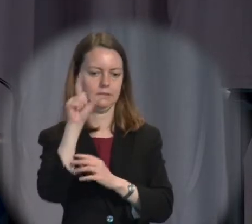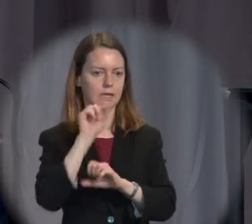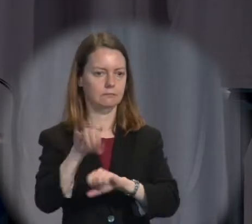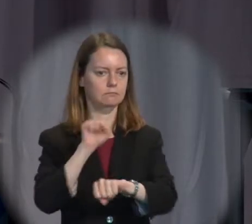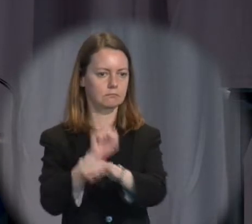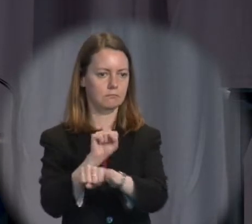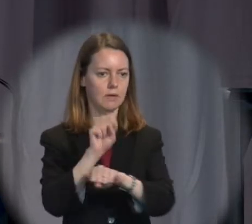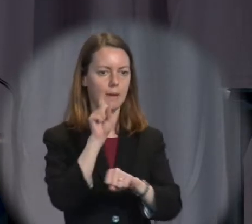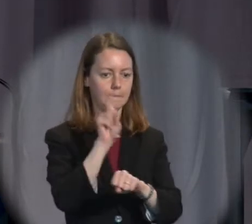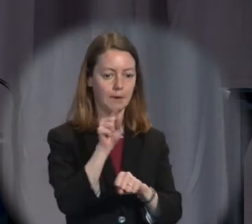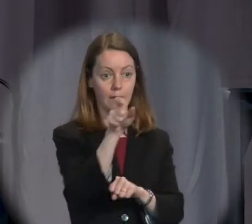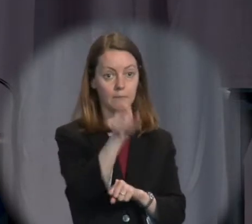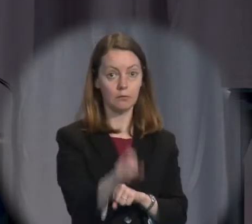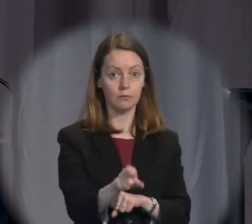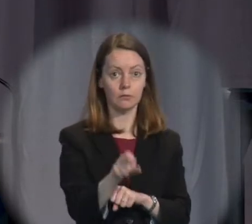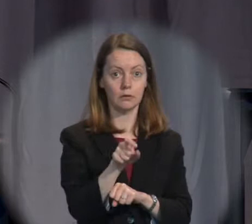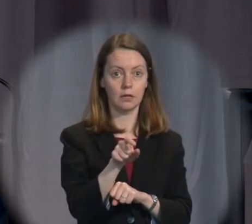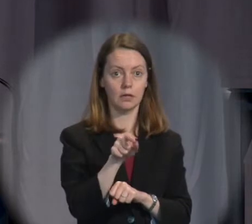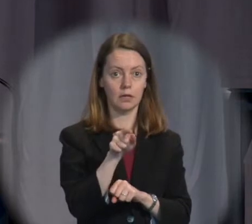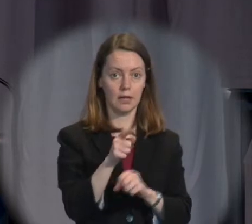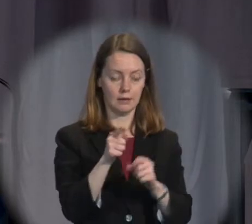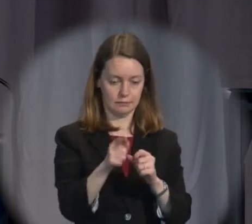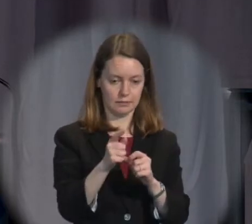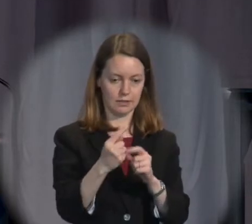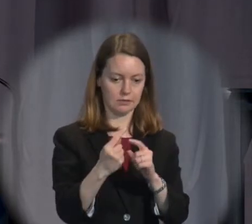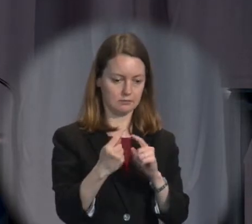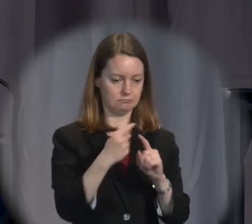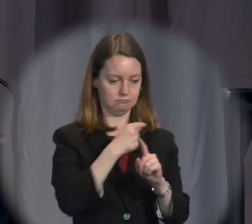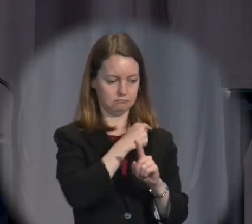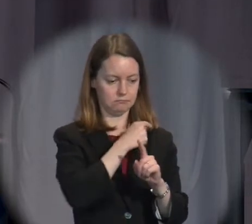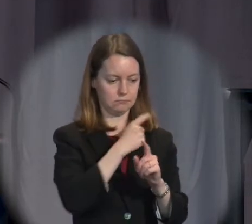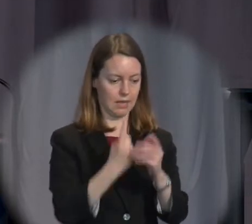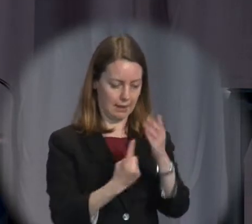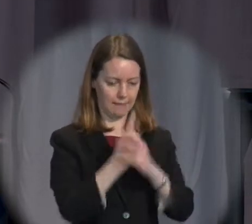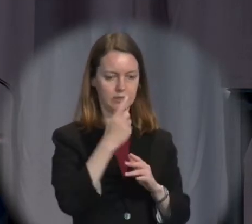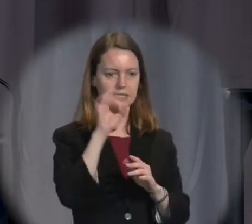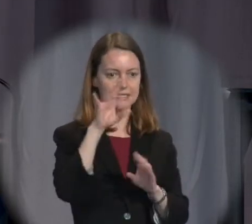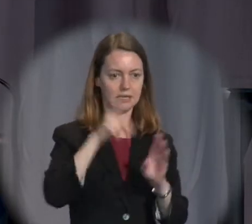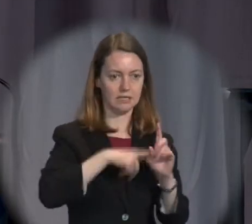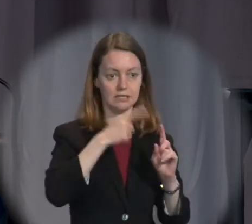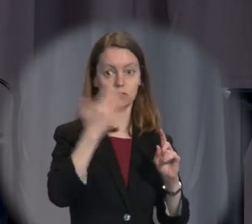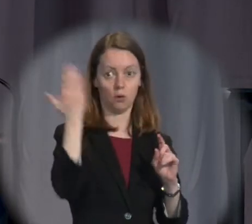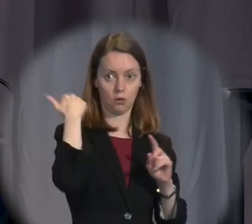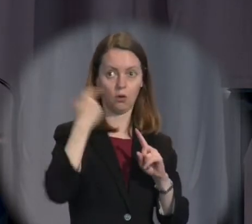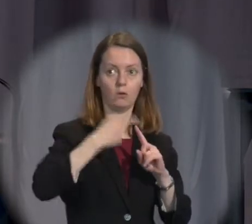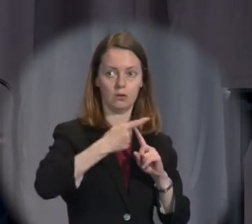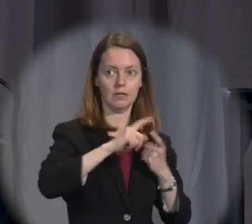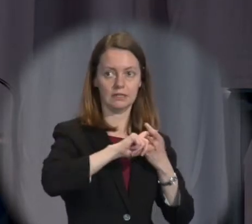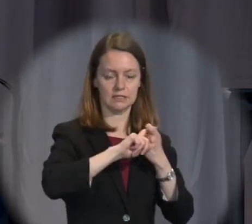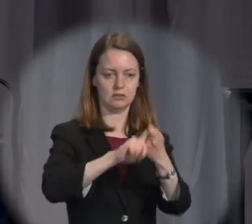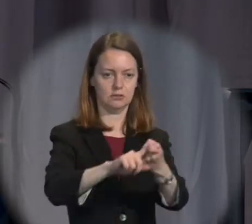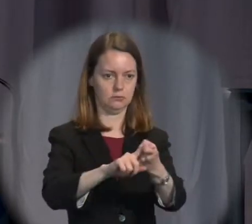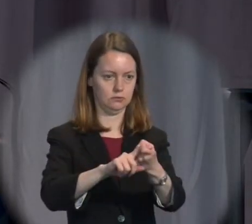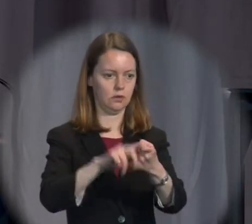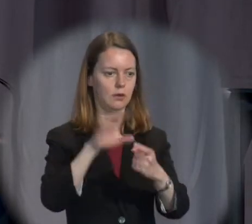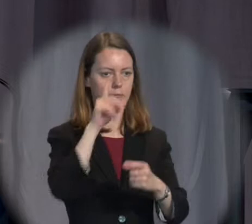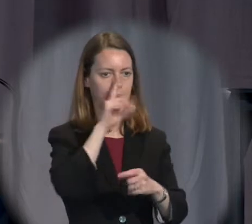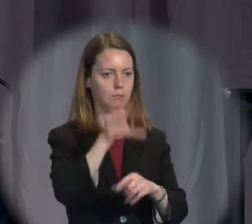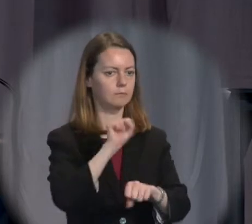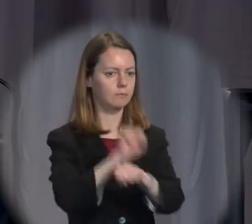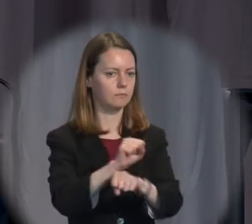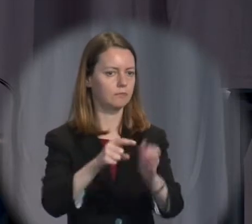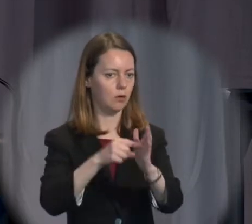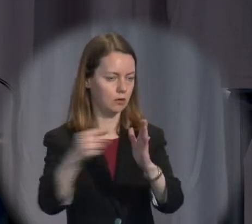But Al-Khattab has remained the law for the following ten years and has underpinned the long-term detention of asylum seekers.